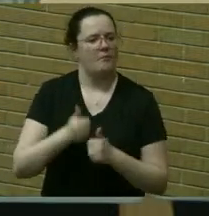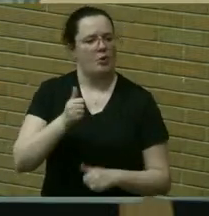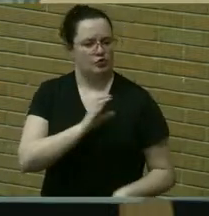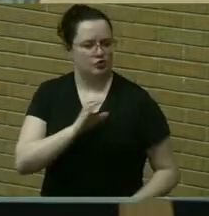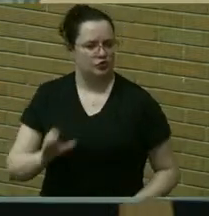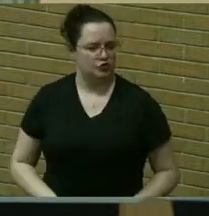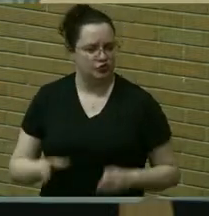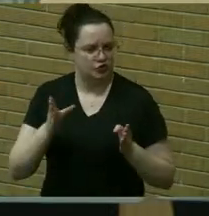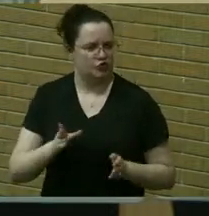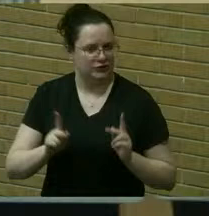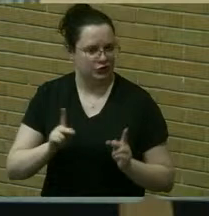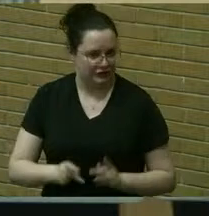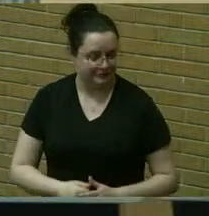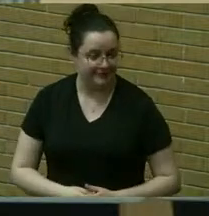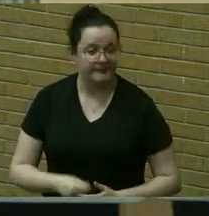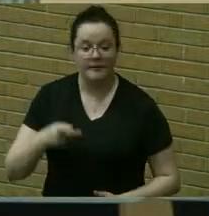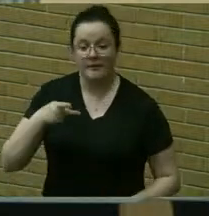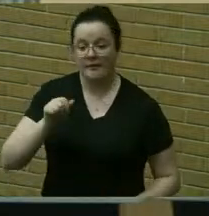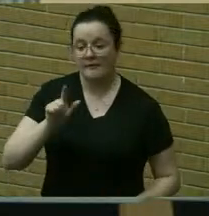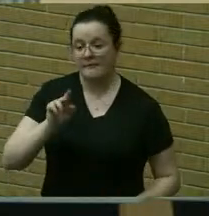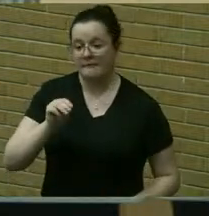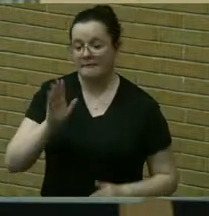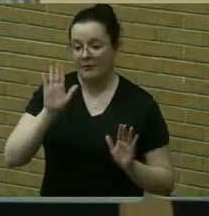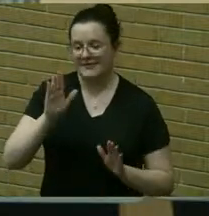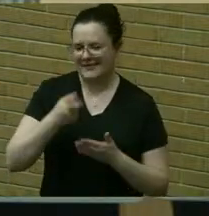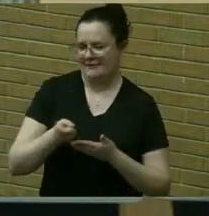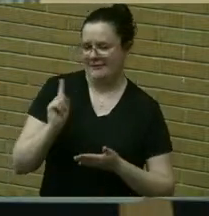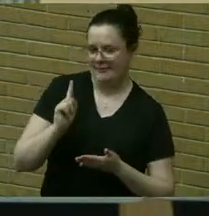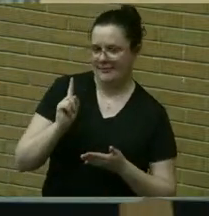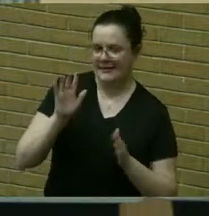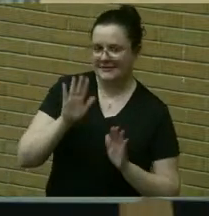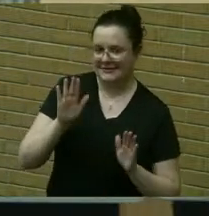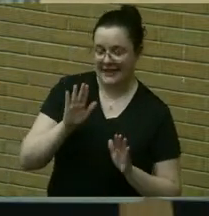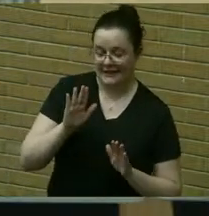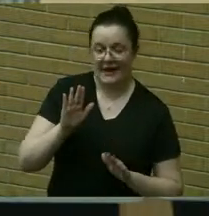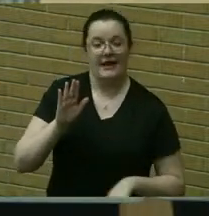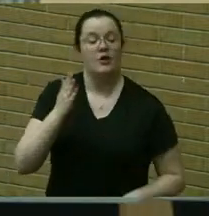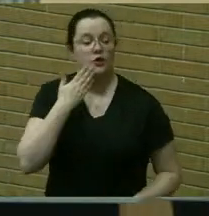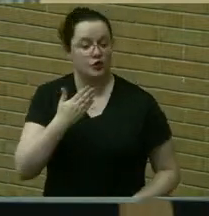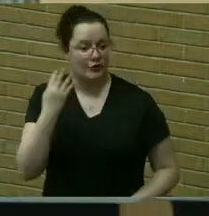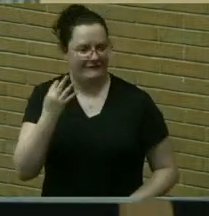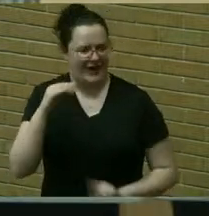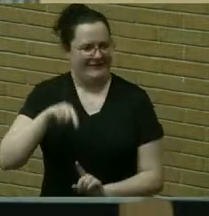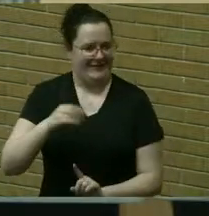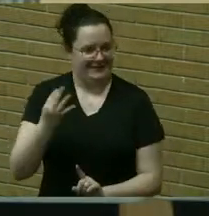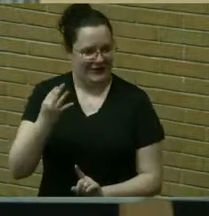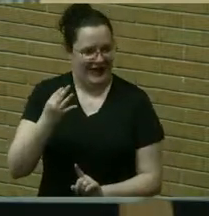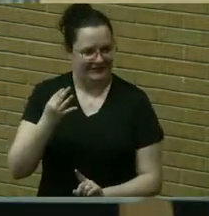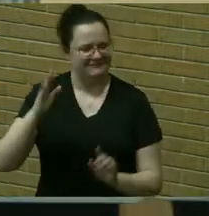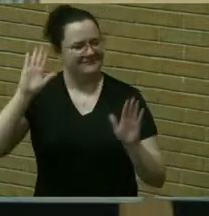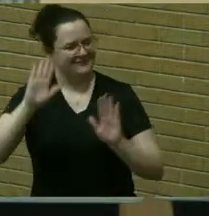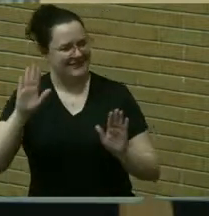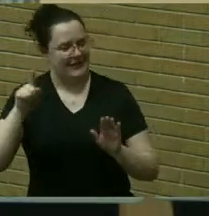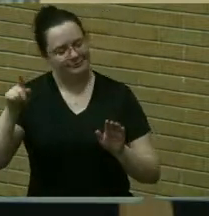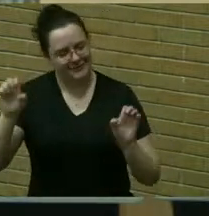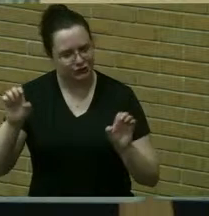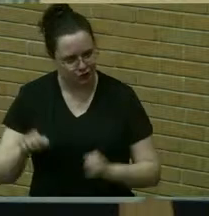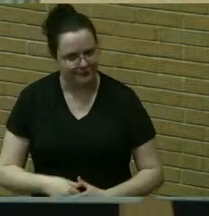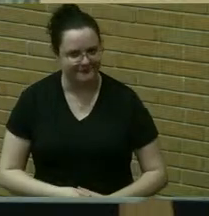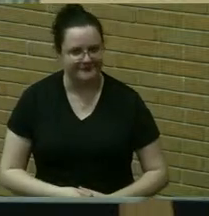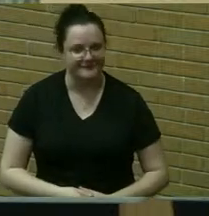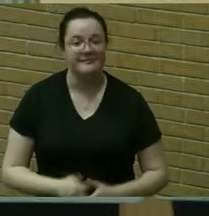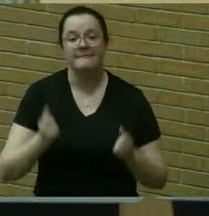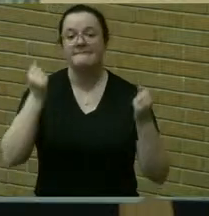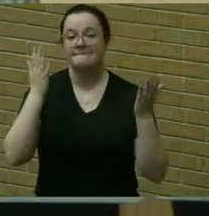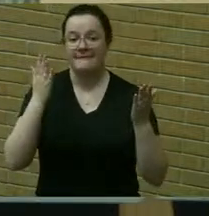palm sunday was last sunday good friday this friday and of course easter on sunday so many of the christian